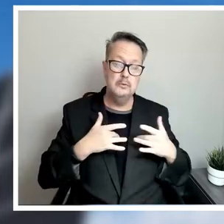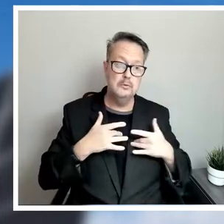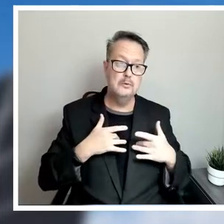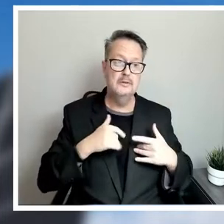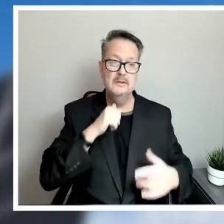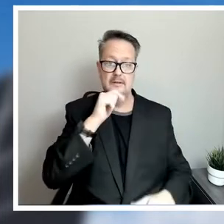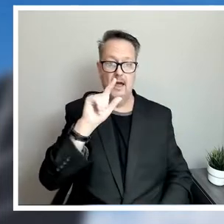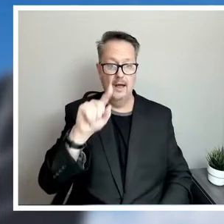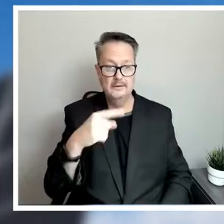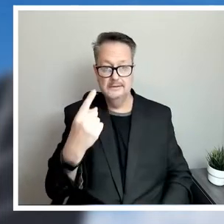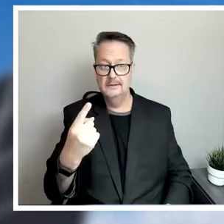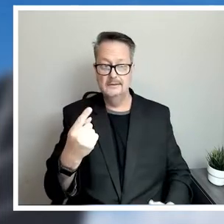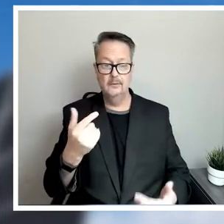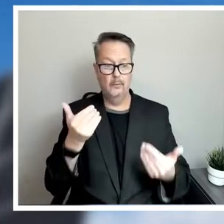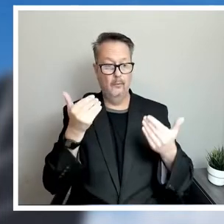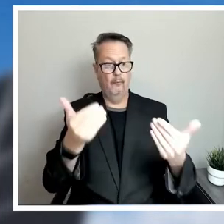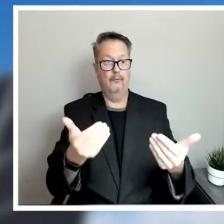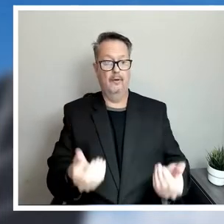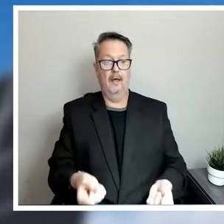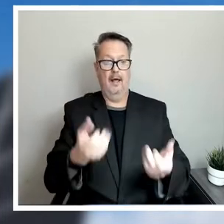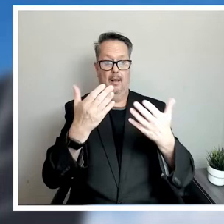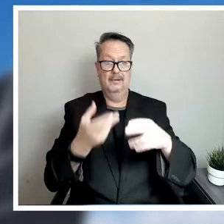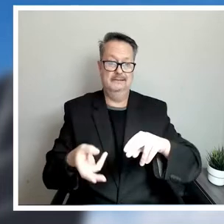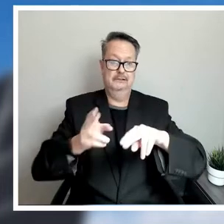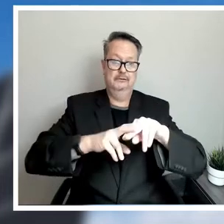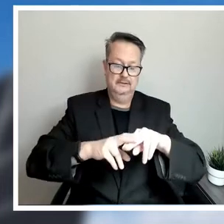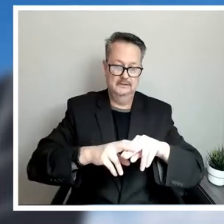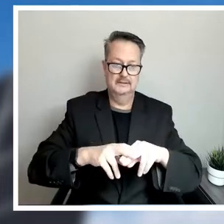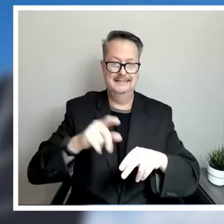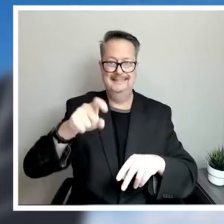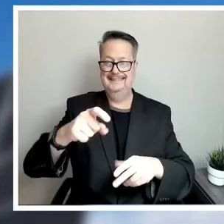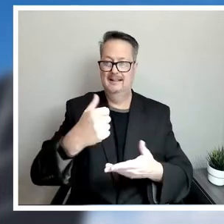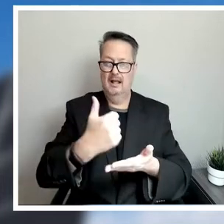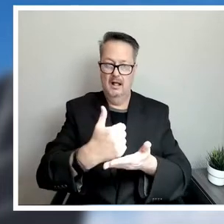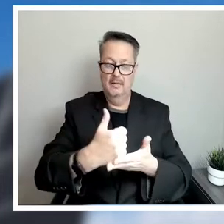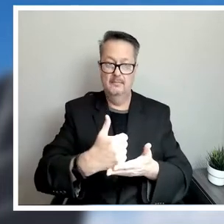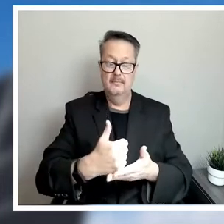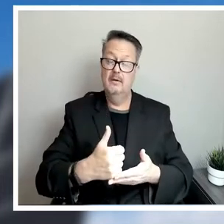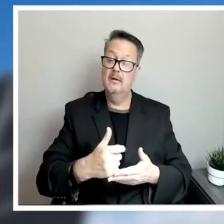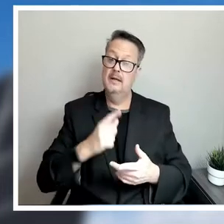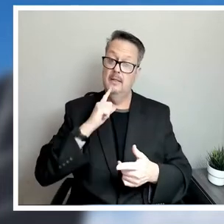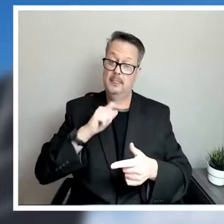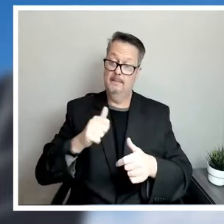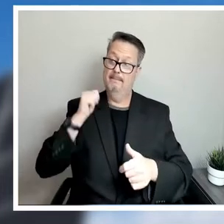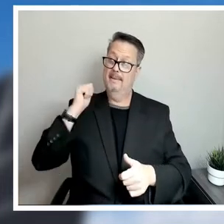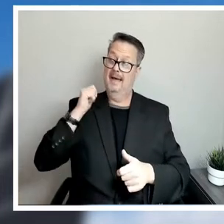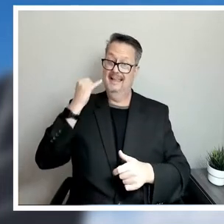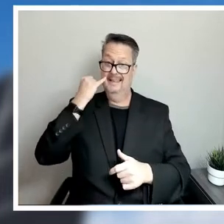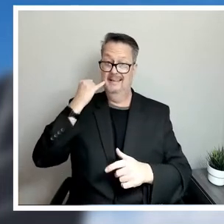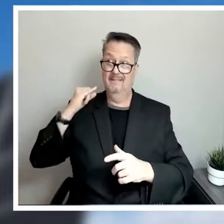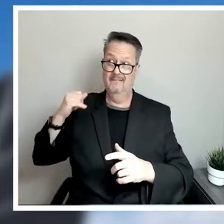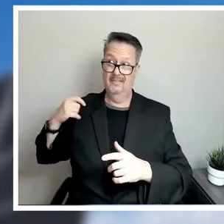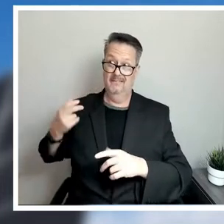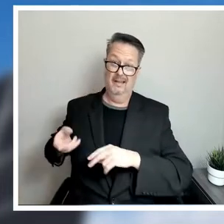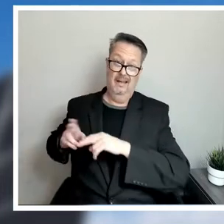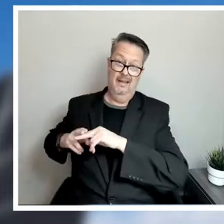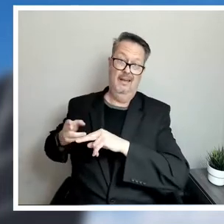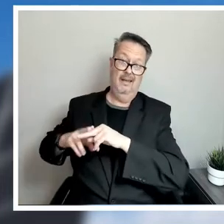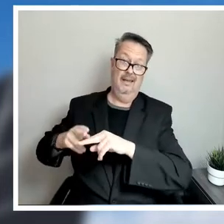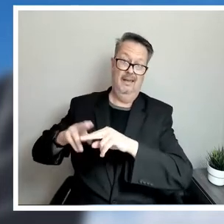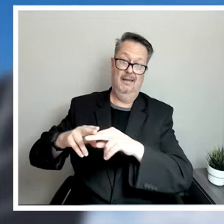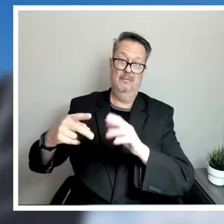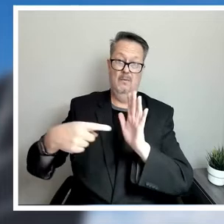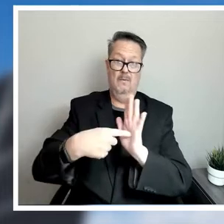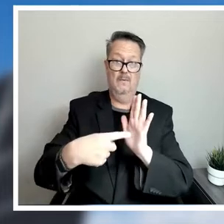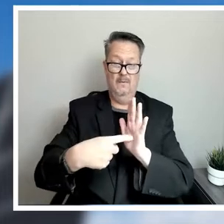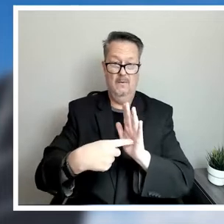go forward amount of increase on the bill who may need that help on the back end, if they've accumulated balances, this $20 million that the city